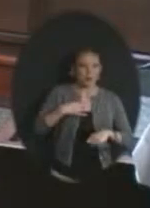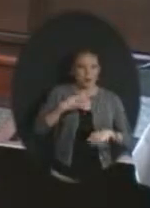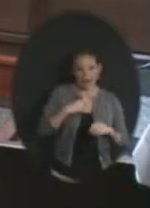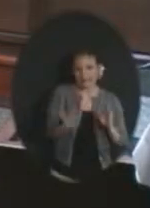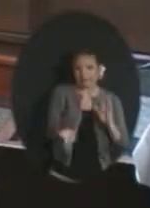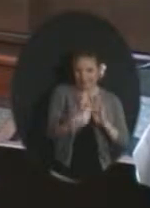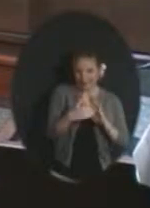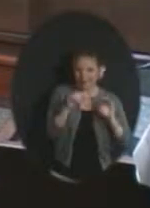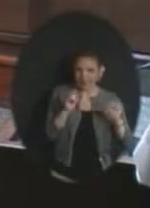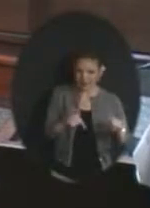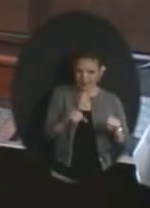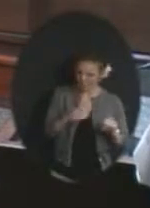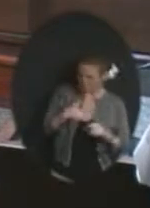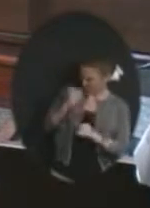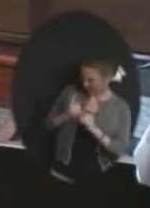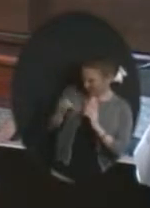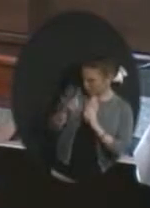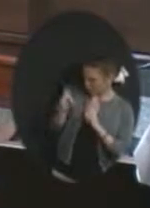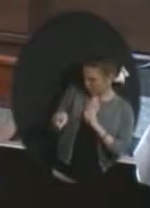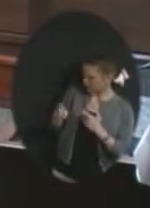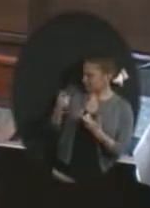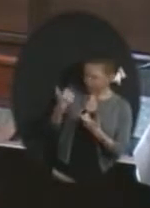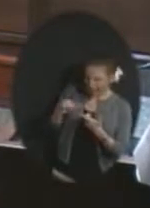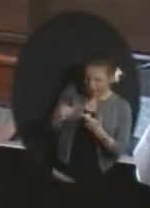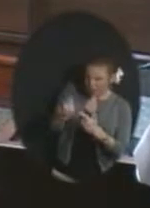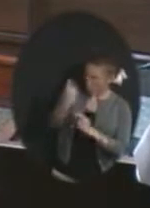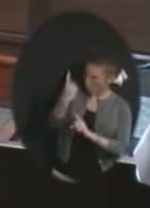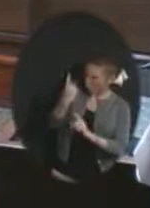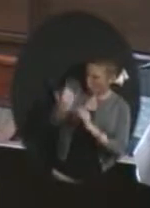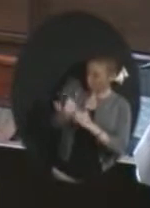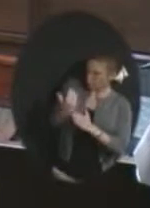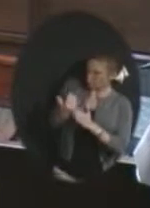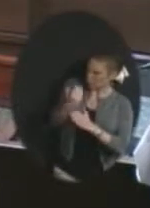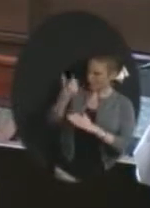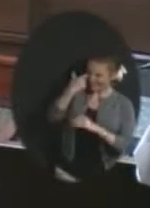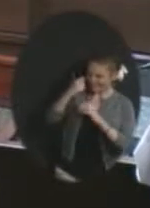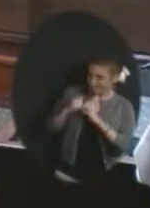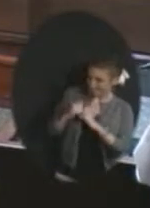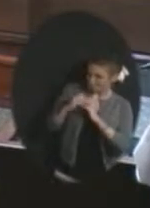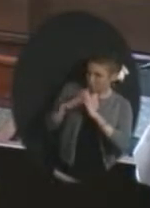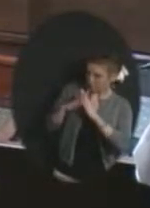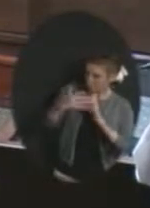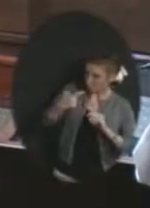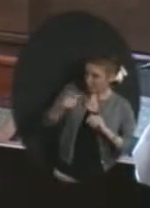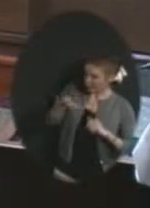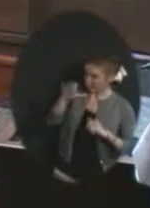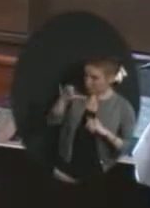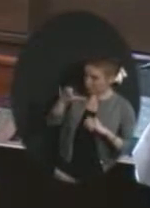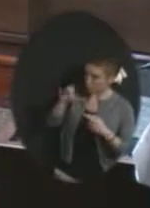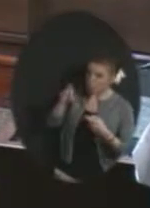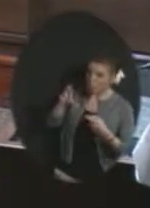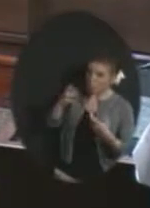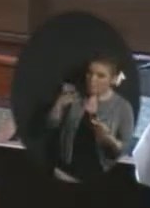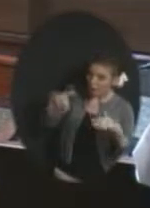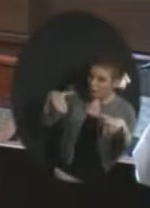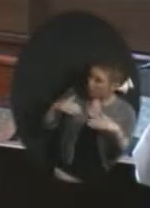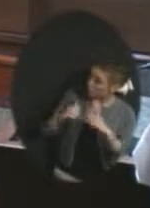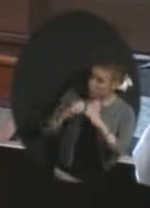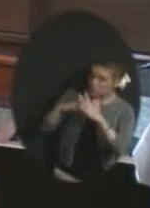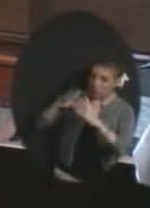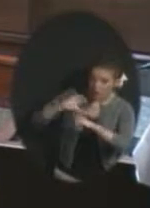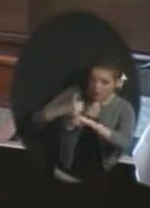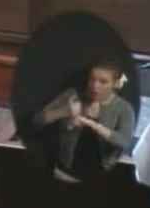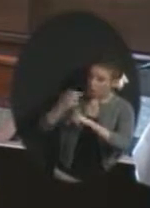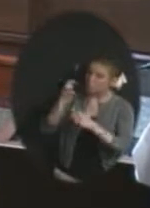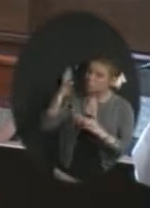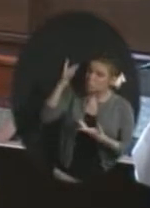My last question, is there any one new century program, 21st century program, that we're looking at that we haven't moved into yet? Anything that we're looking